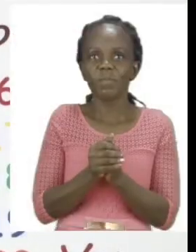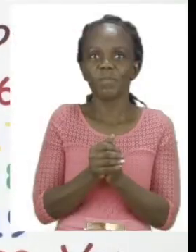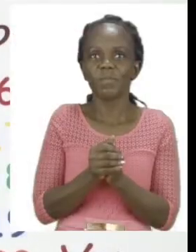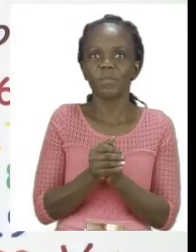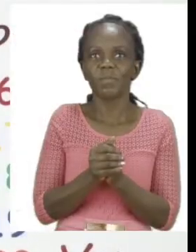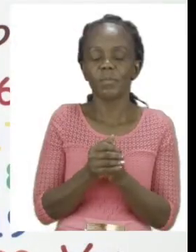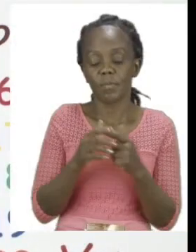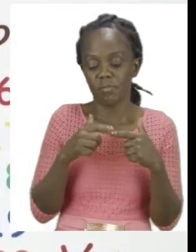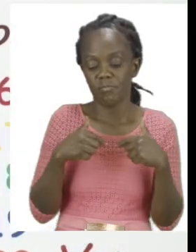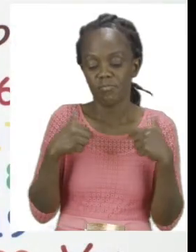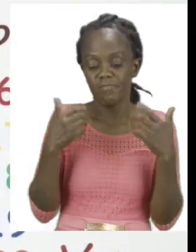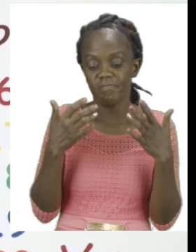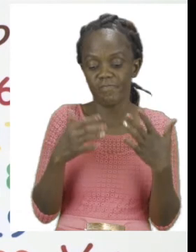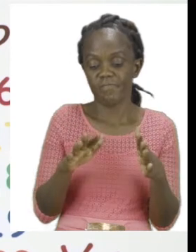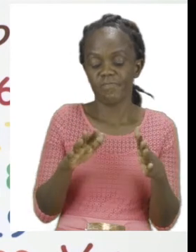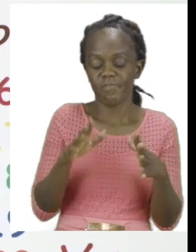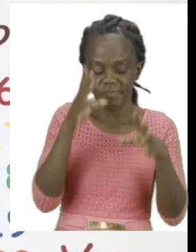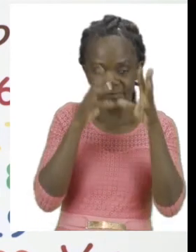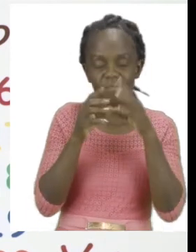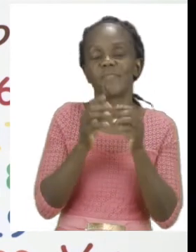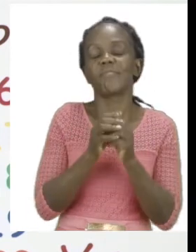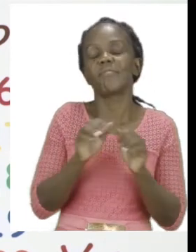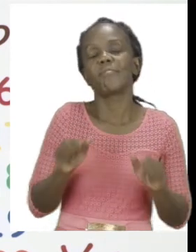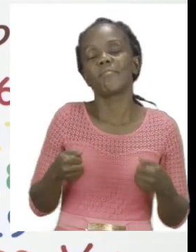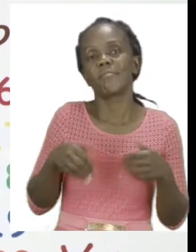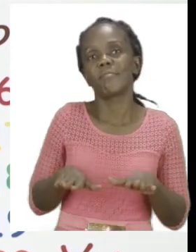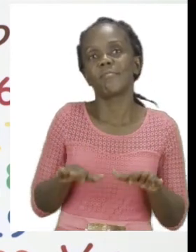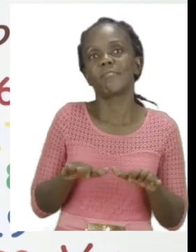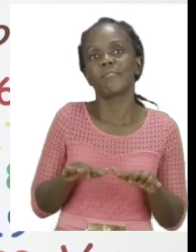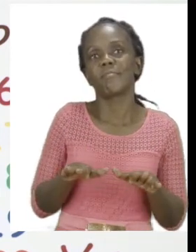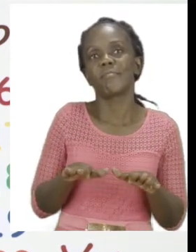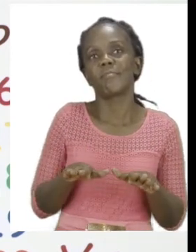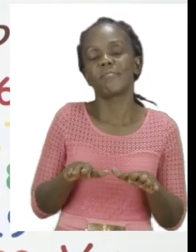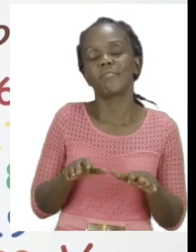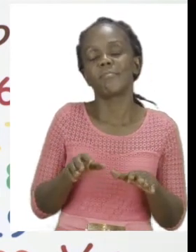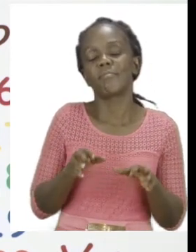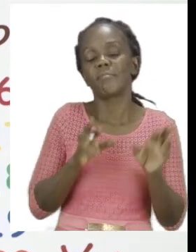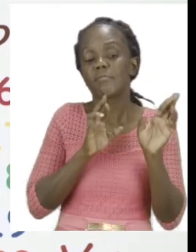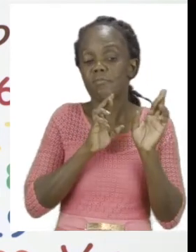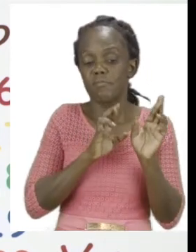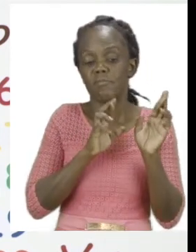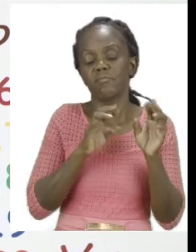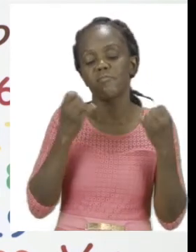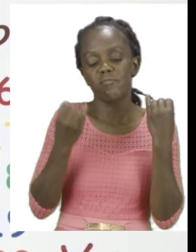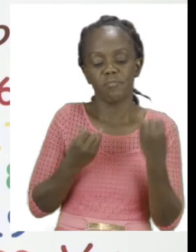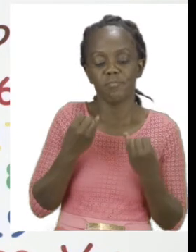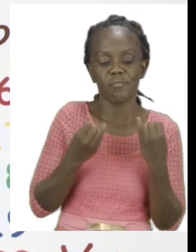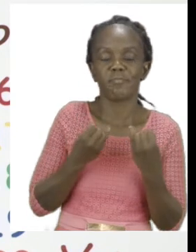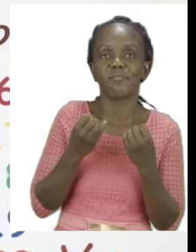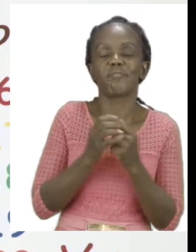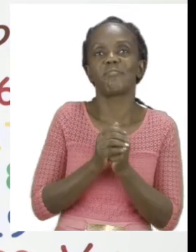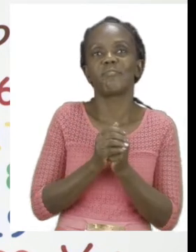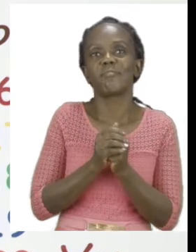We have now come to the end of our lesson boys and girls. And I hope you had so much fun. I